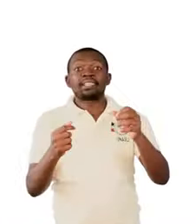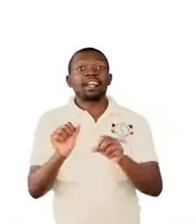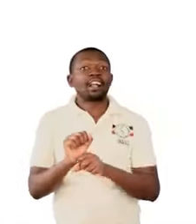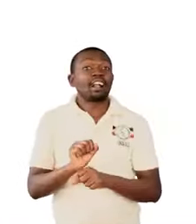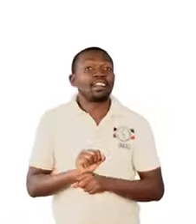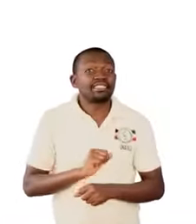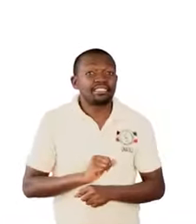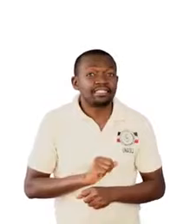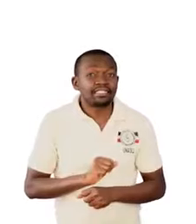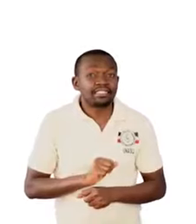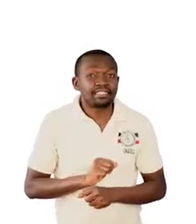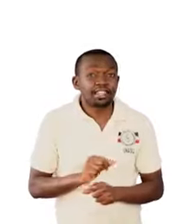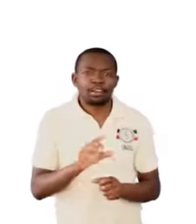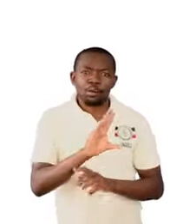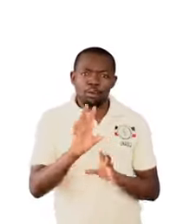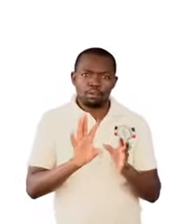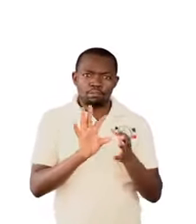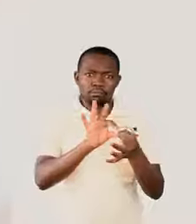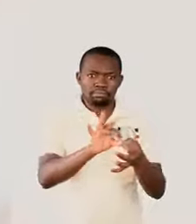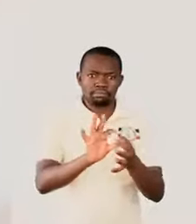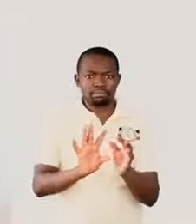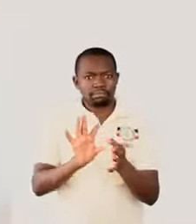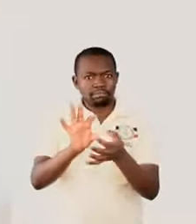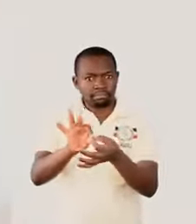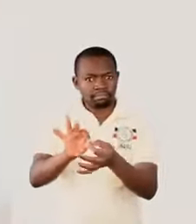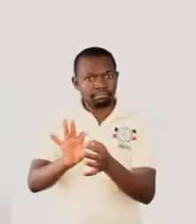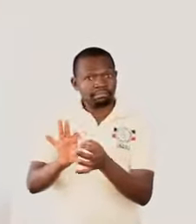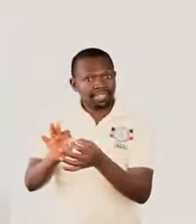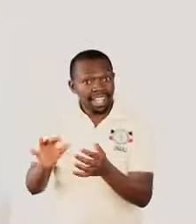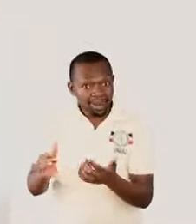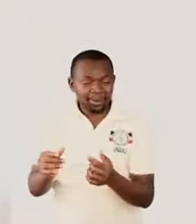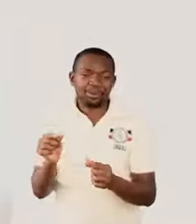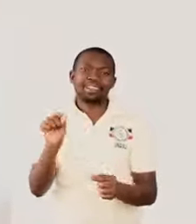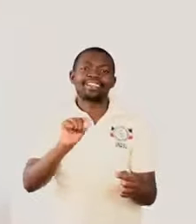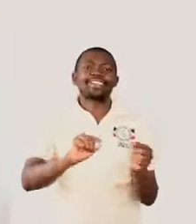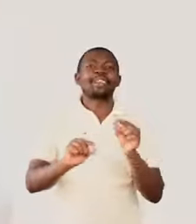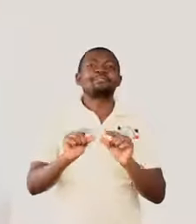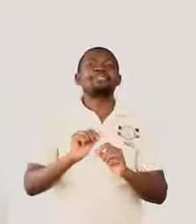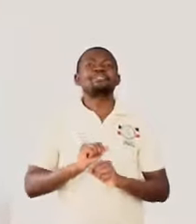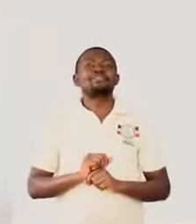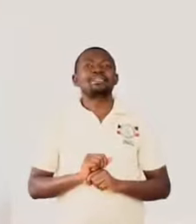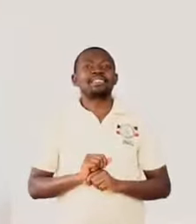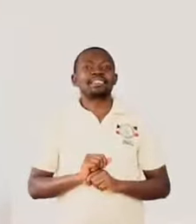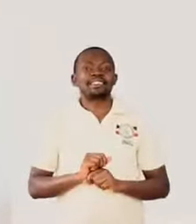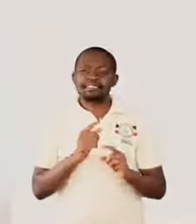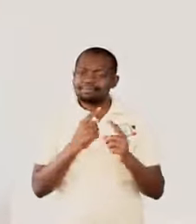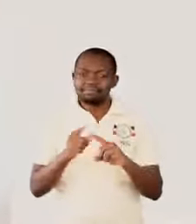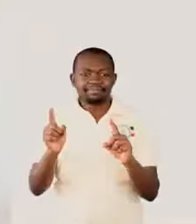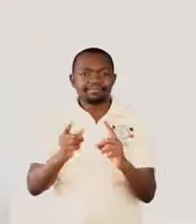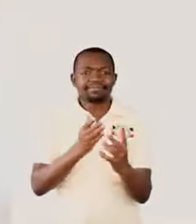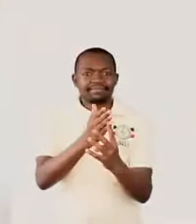they are related to chemistry in one way or the other.